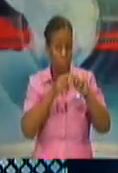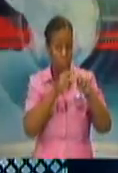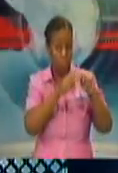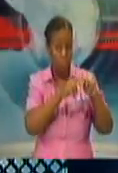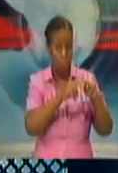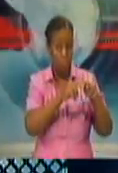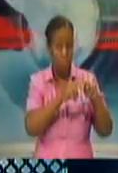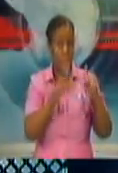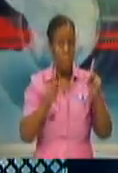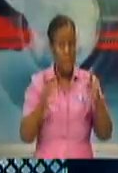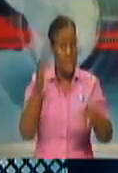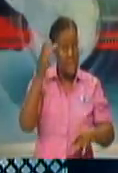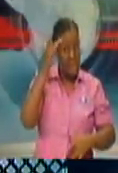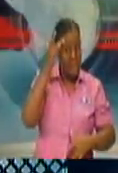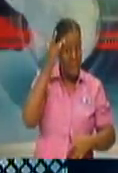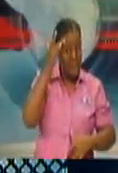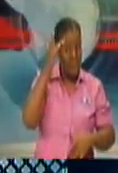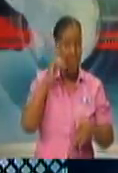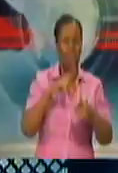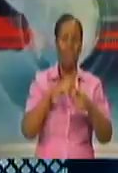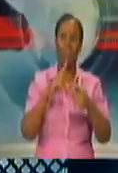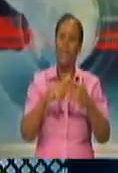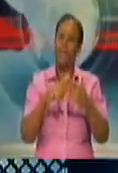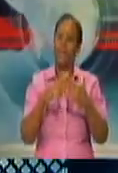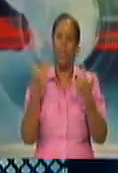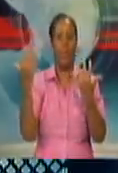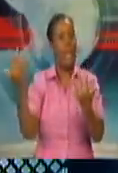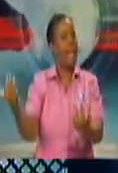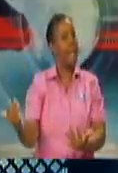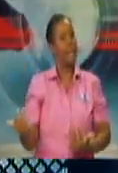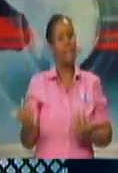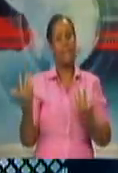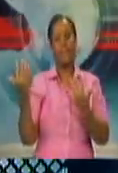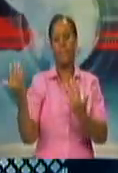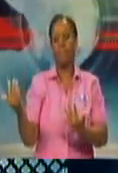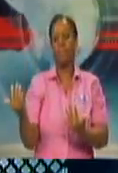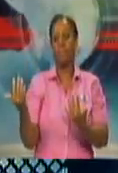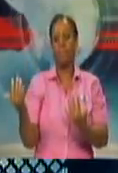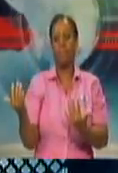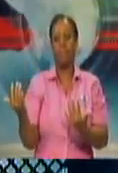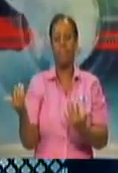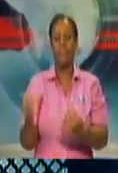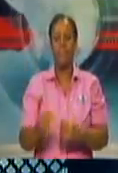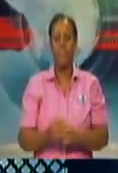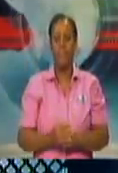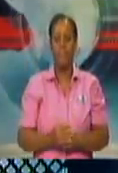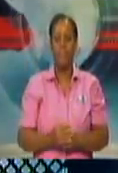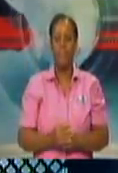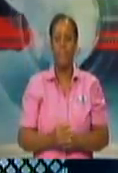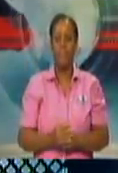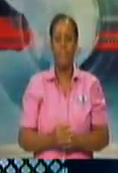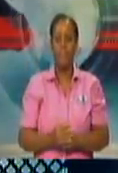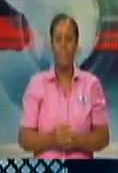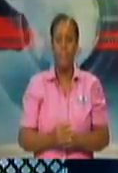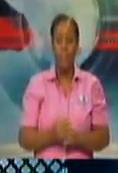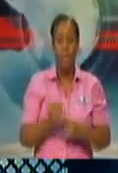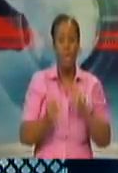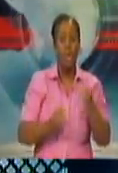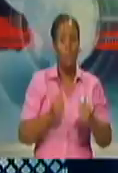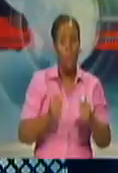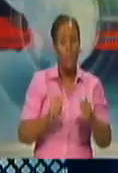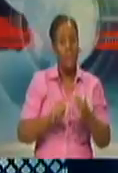Hopefully, we will progress smoothly throughout all the phases, and we will be able to get to the latter phases, where sporting activities will be allowed to progress.